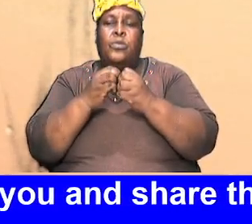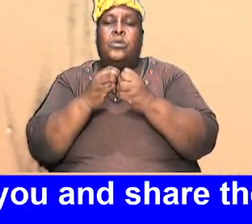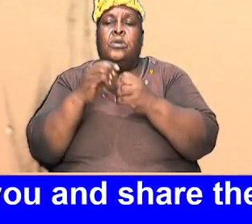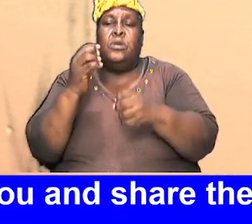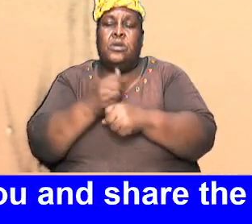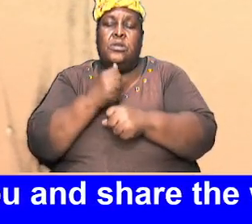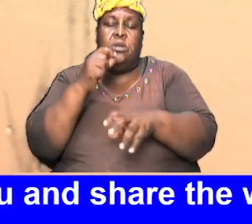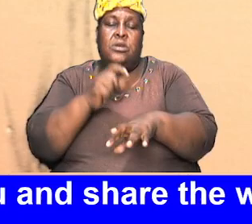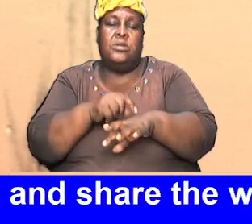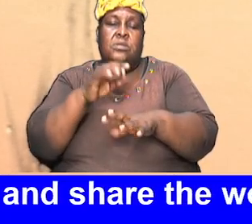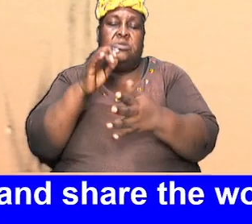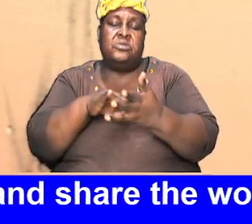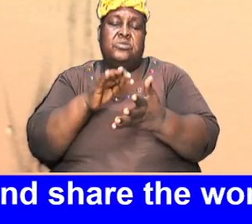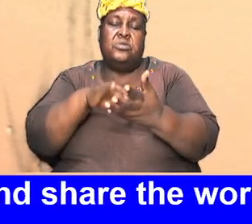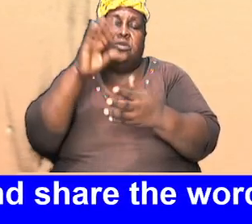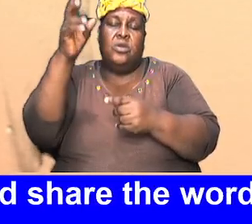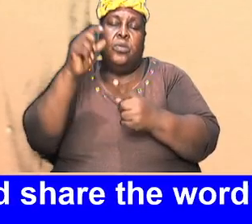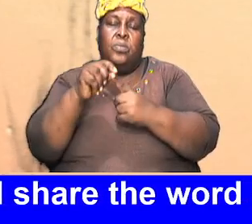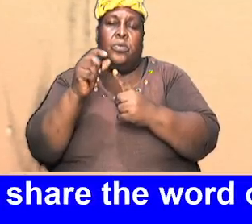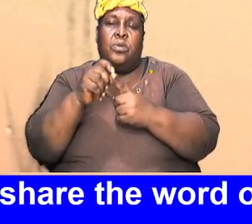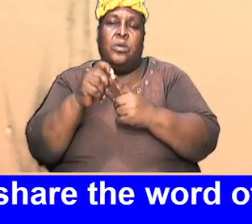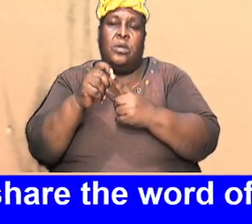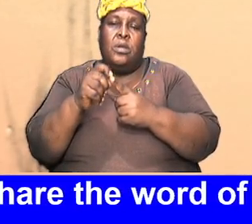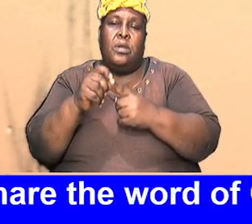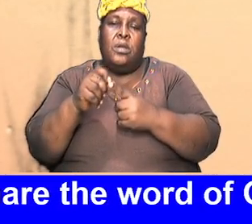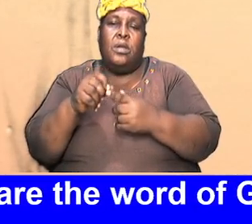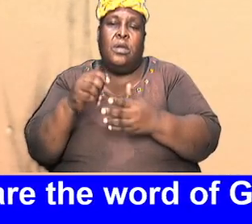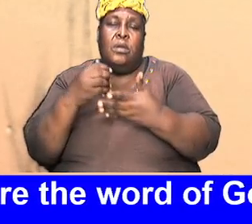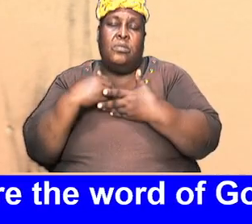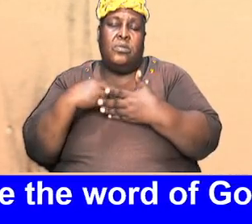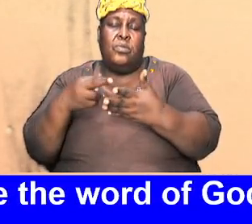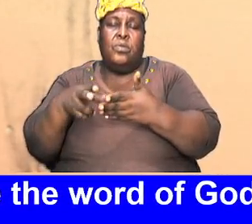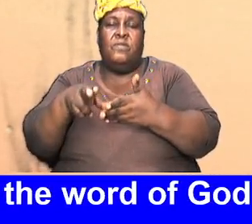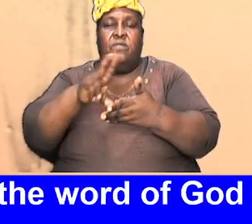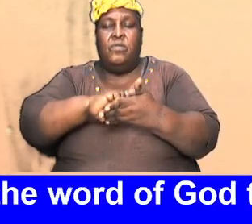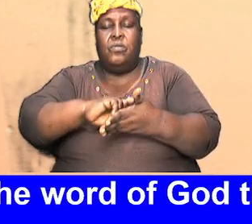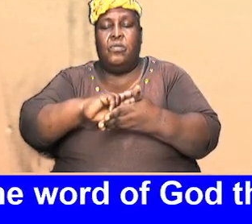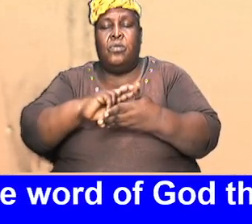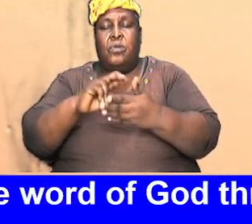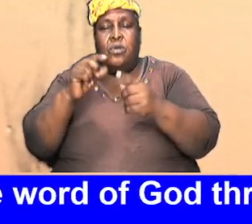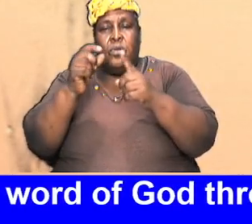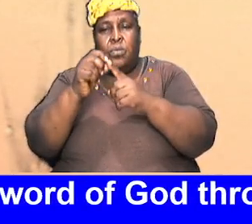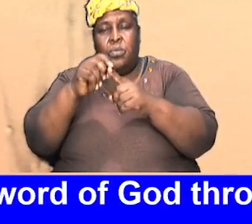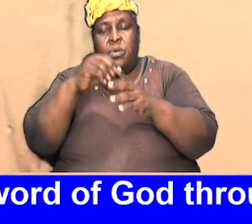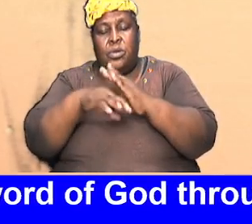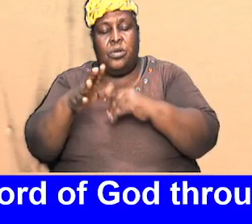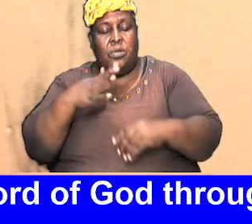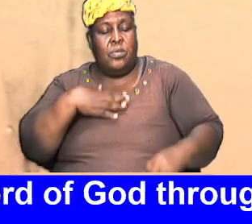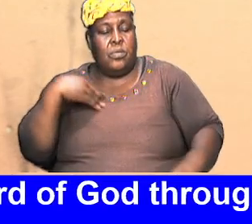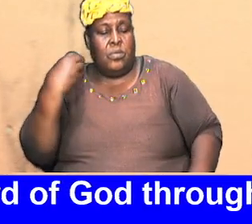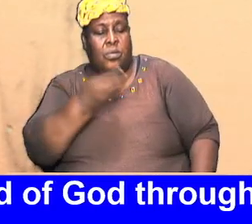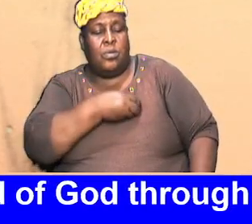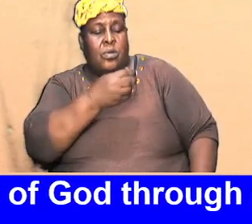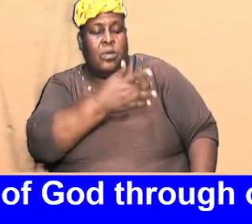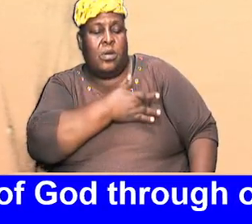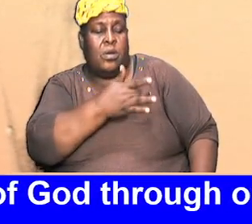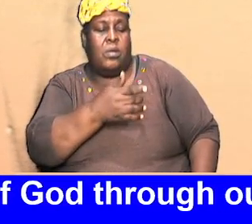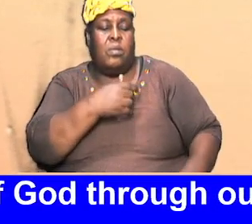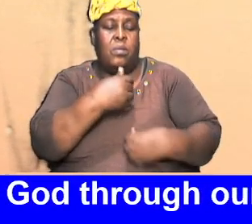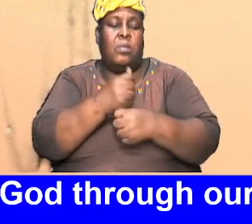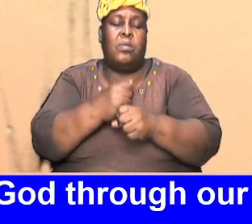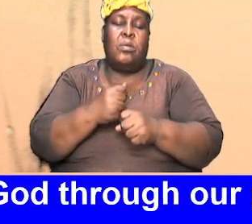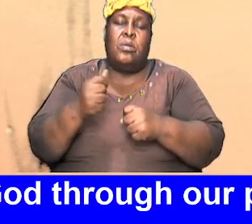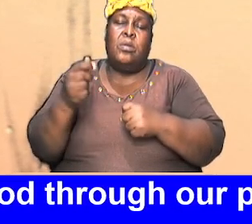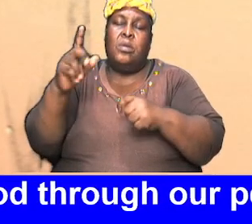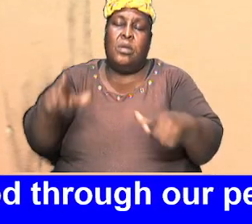study your words have us to review and to have the words etched in our hearts so that we can live the way you